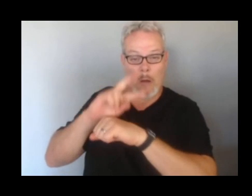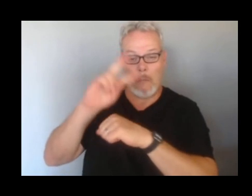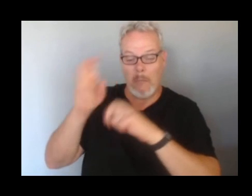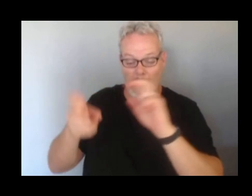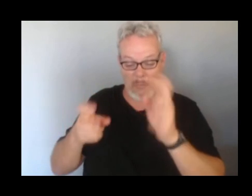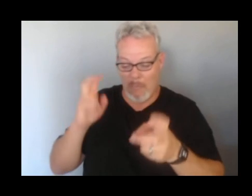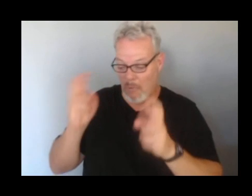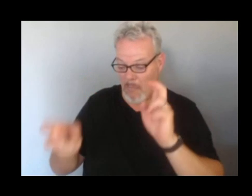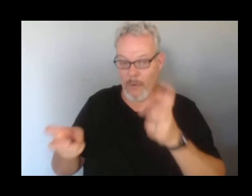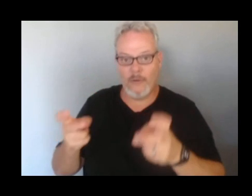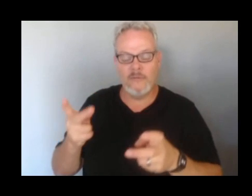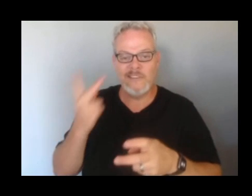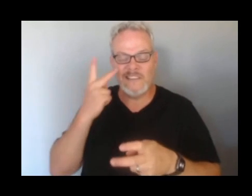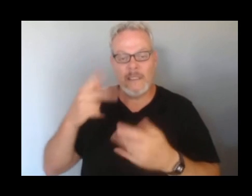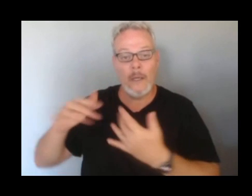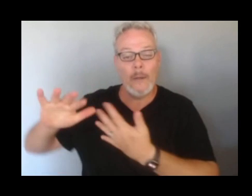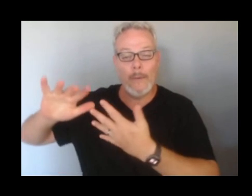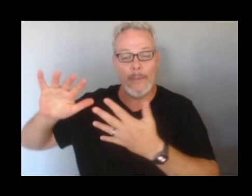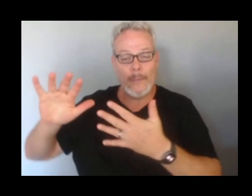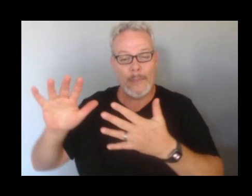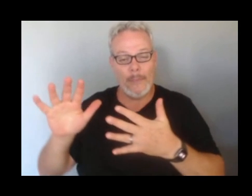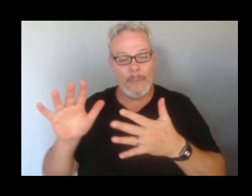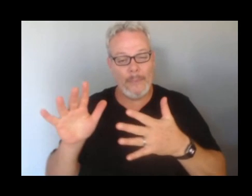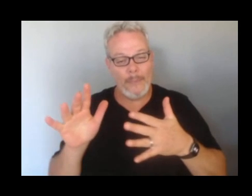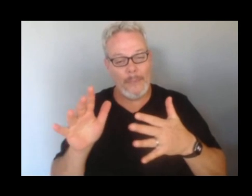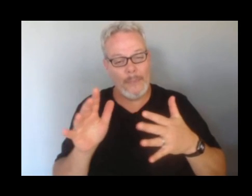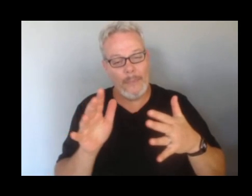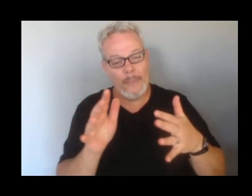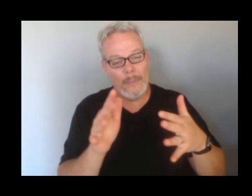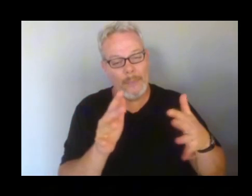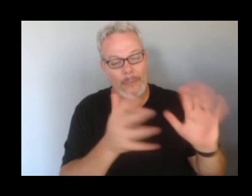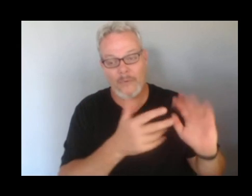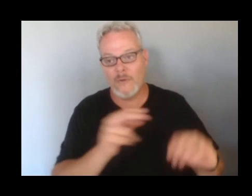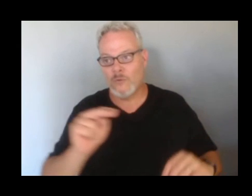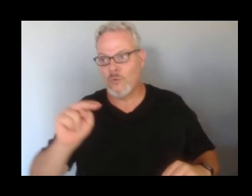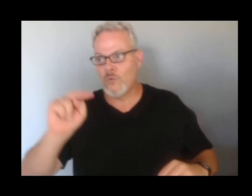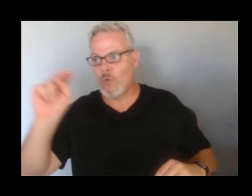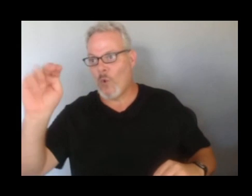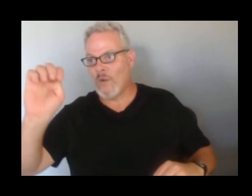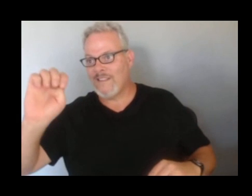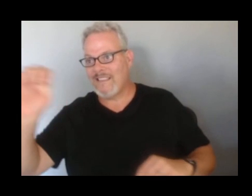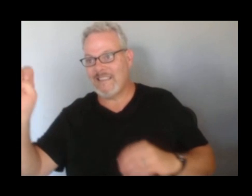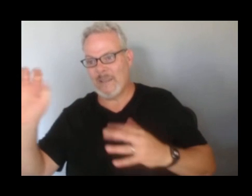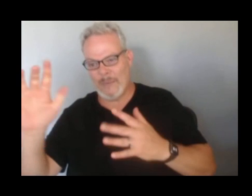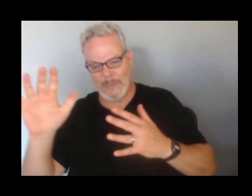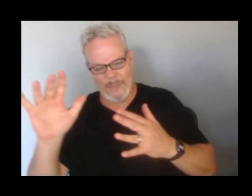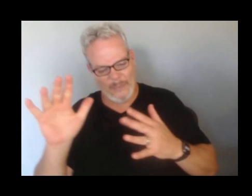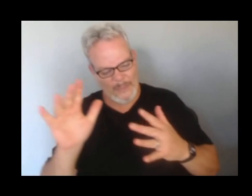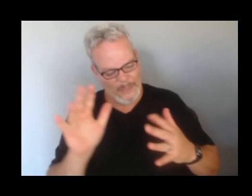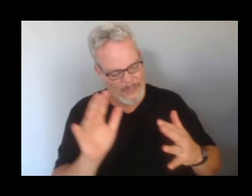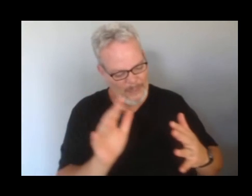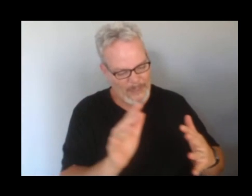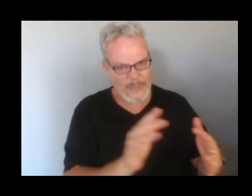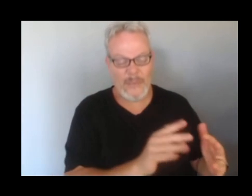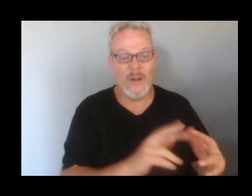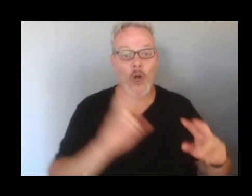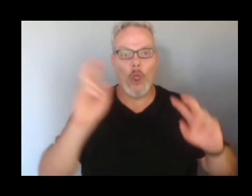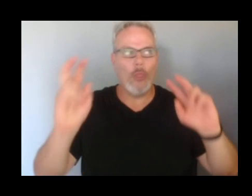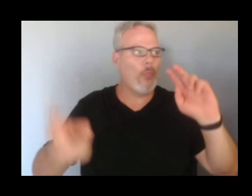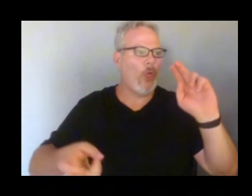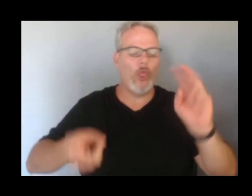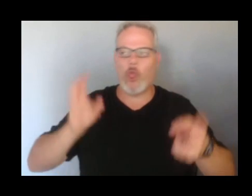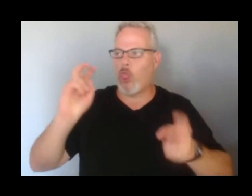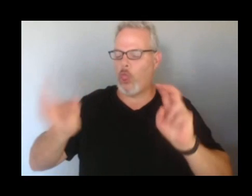Trade waves blowing from the northeast, keeping much of the TEFRA and the gas to the southwest. TEFRA falls within a national park, but the